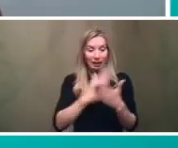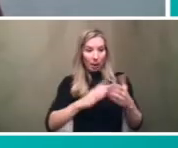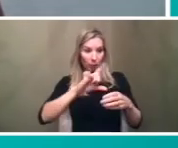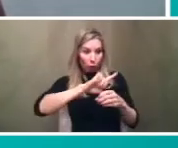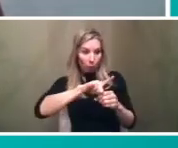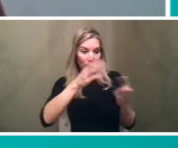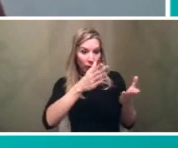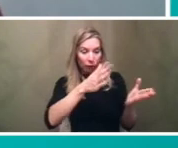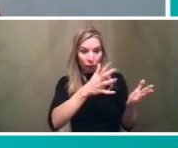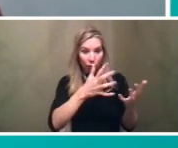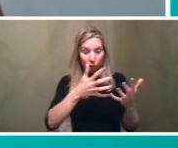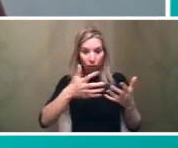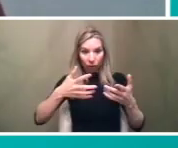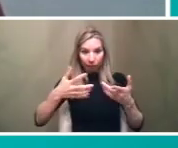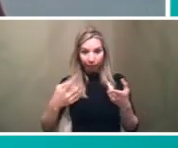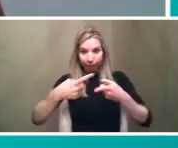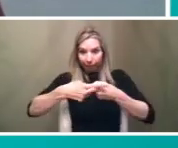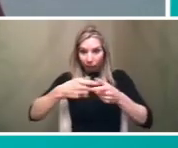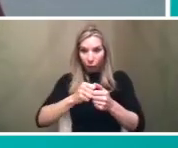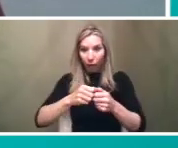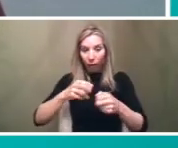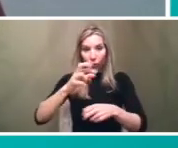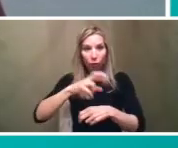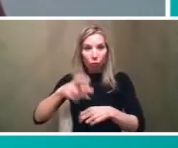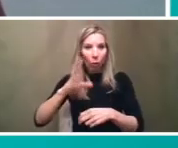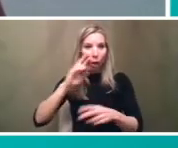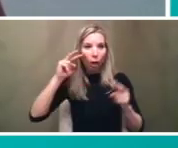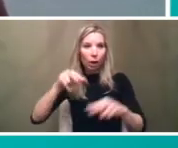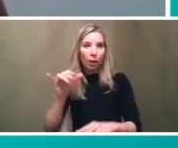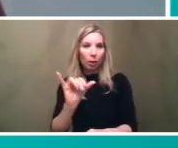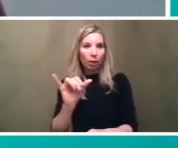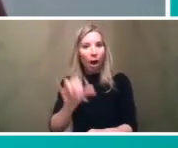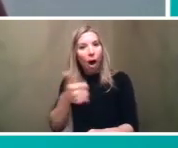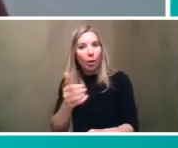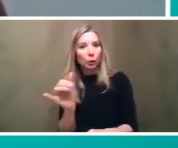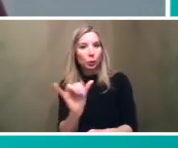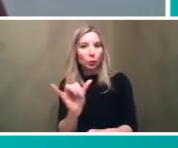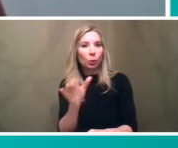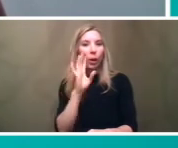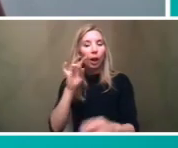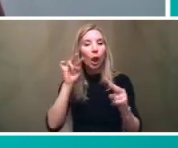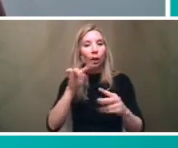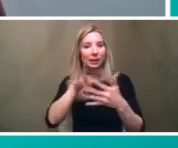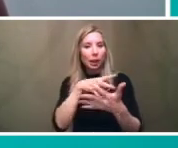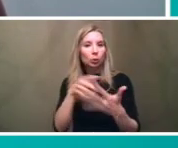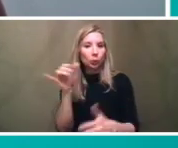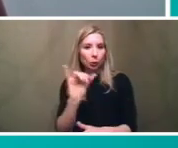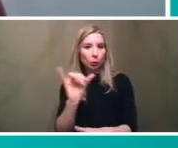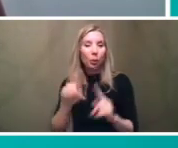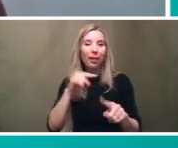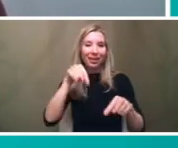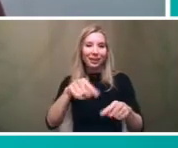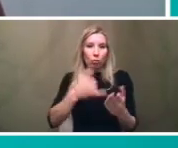with regional rail that we also look at those um those uh you know those schedules as well um and you know this